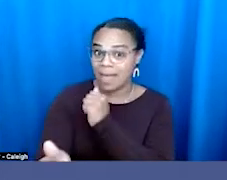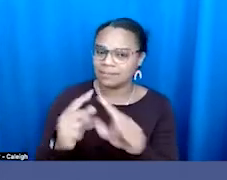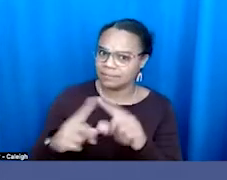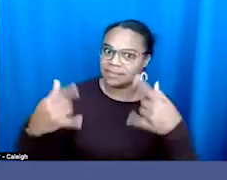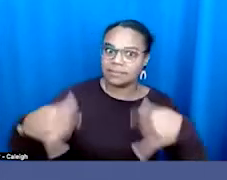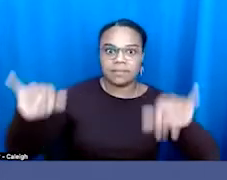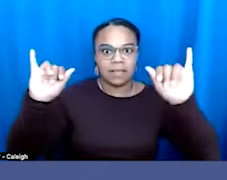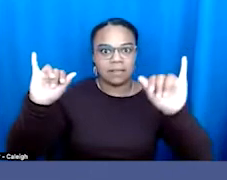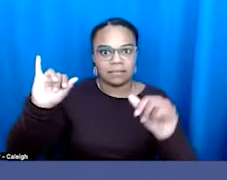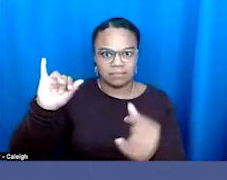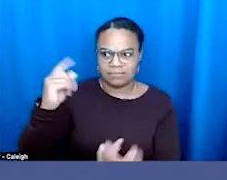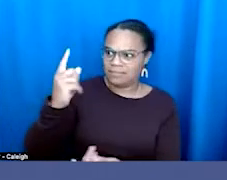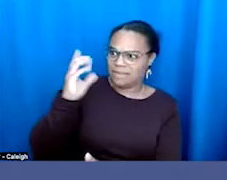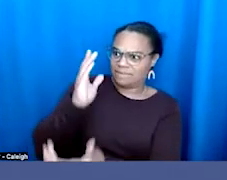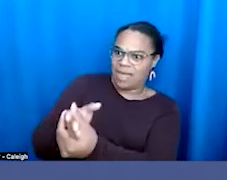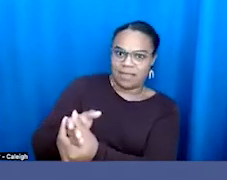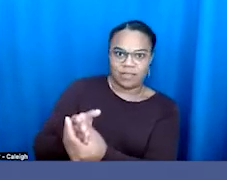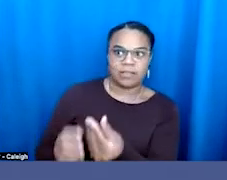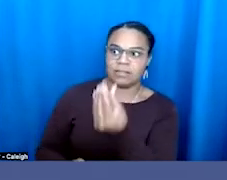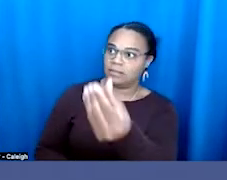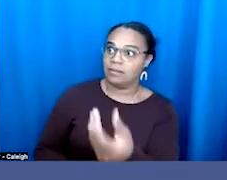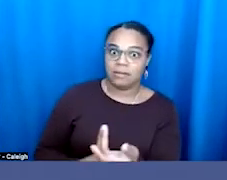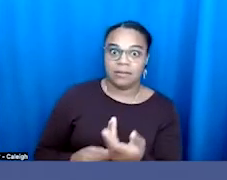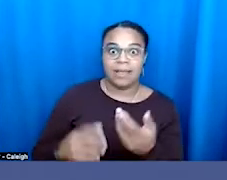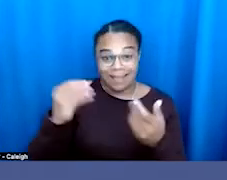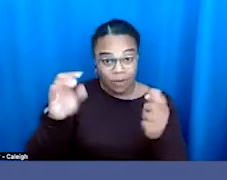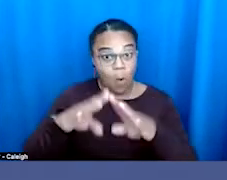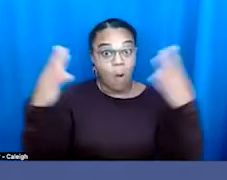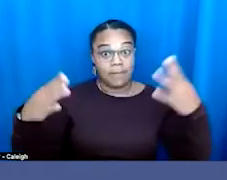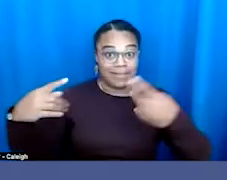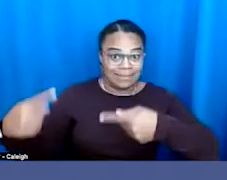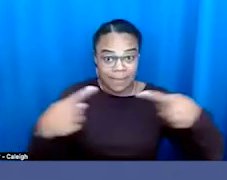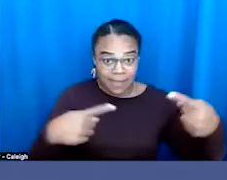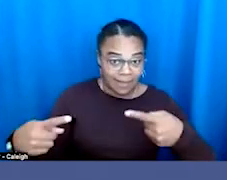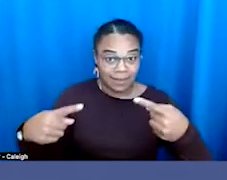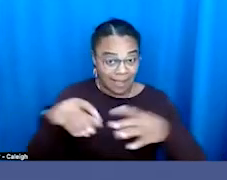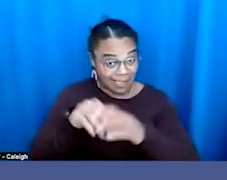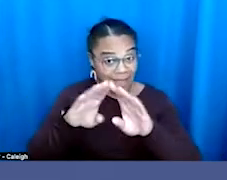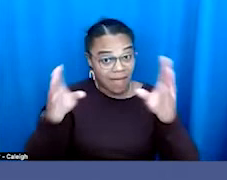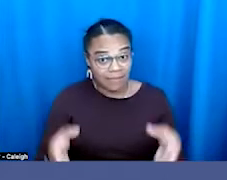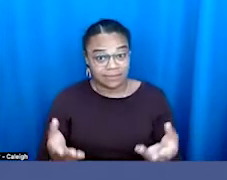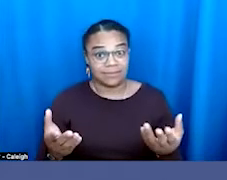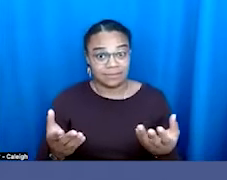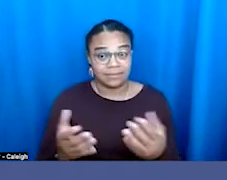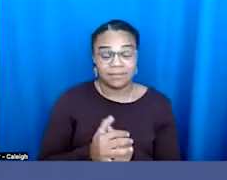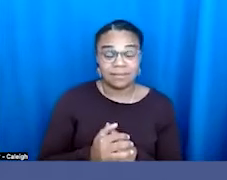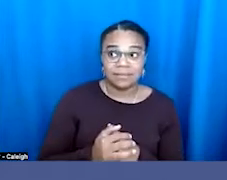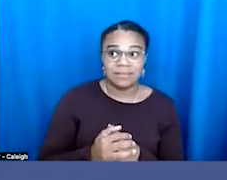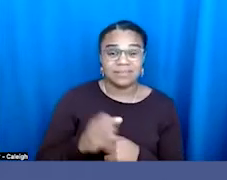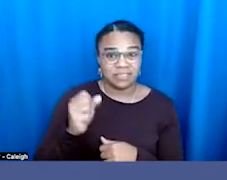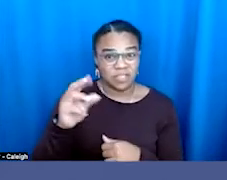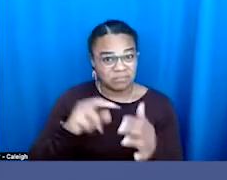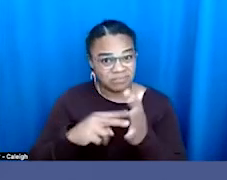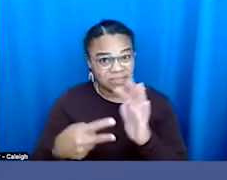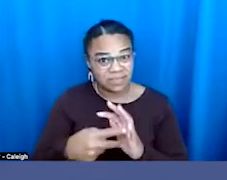And a lot of them were openly debated on the house floor as though human rights really are up to